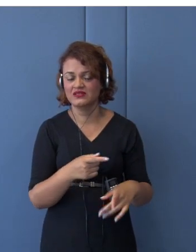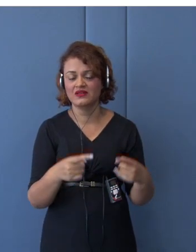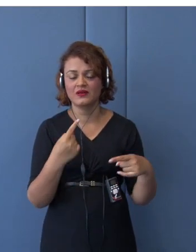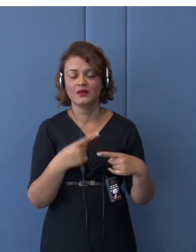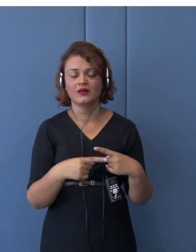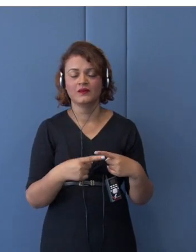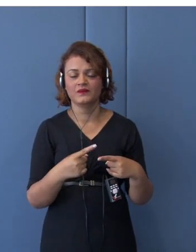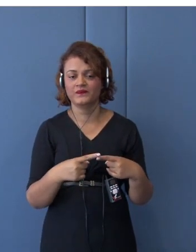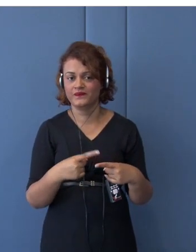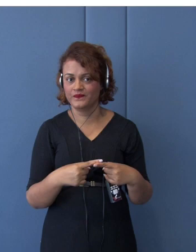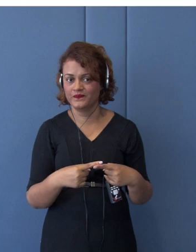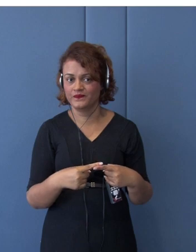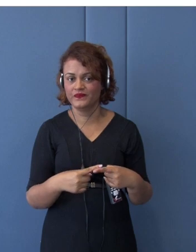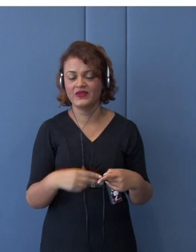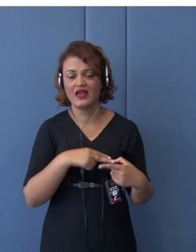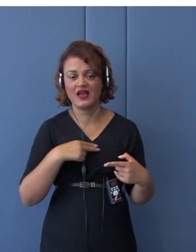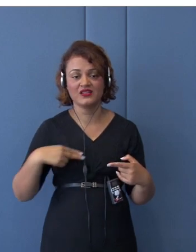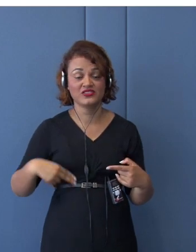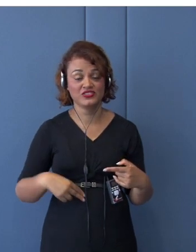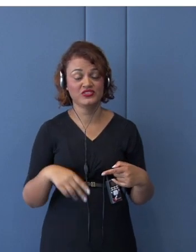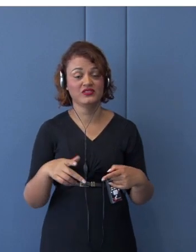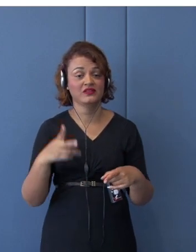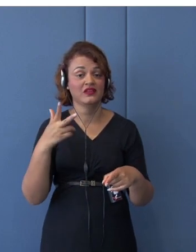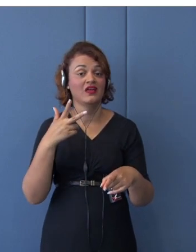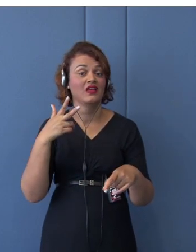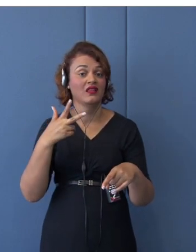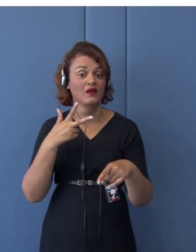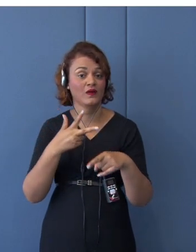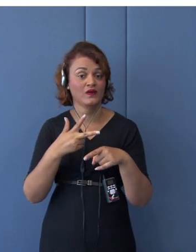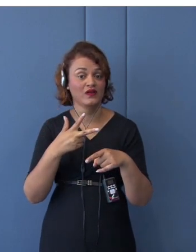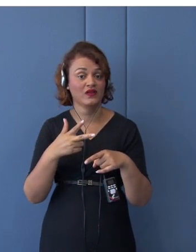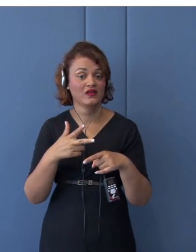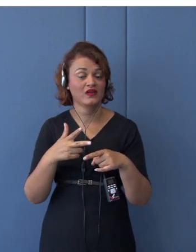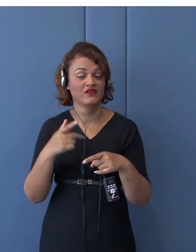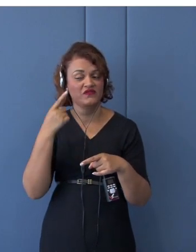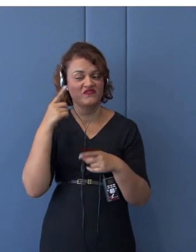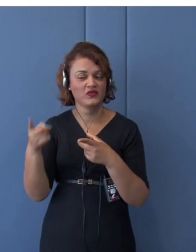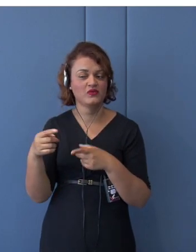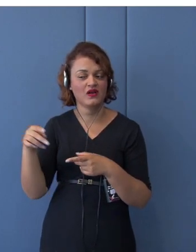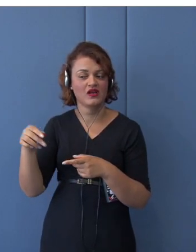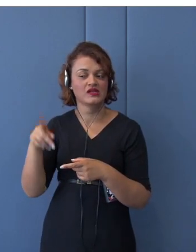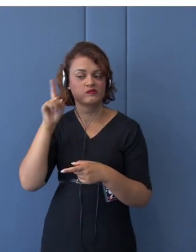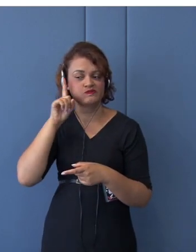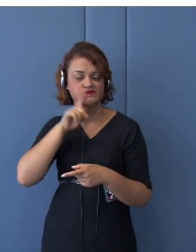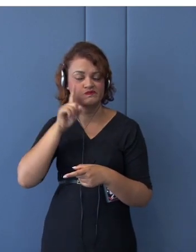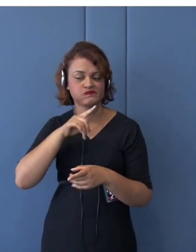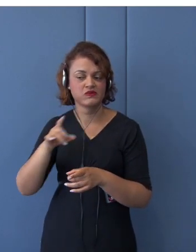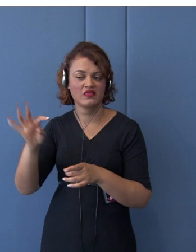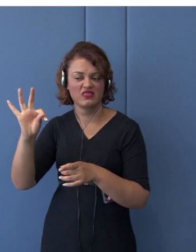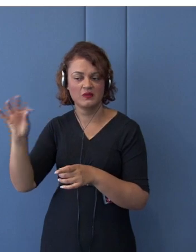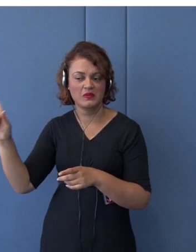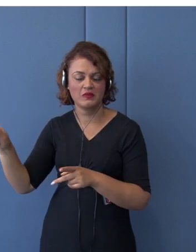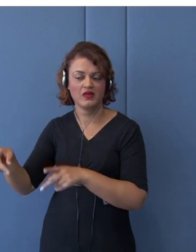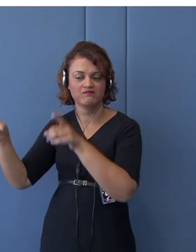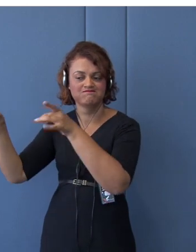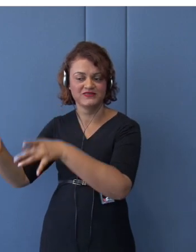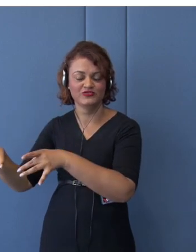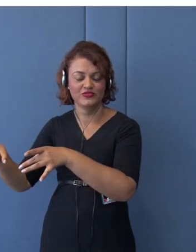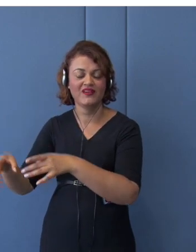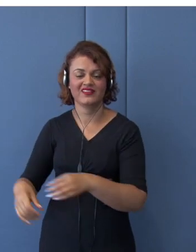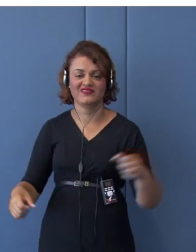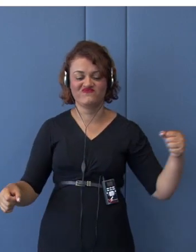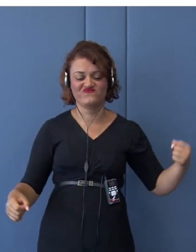rulemaking in trade and investment across Asia-Pacific by imposing its own power-oriented trade policies,